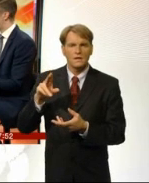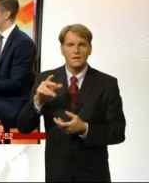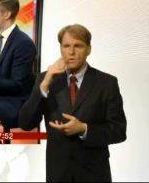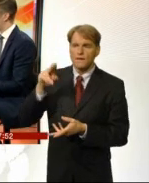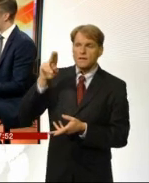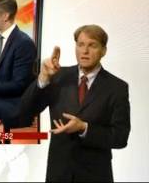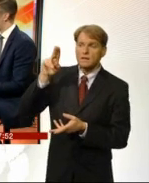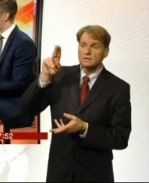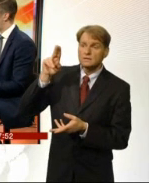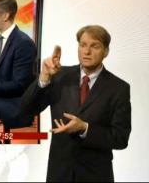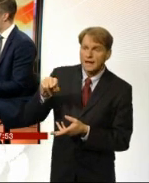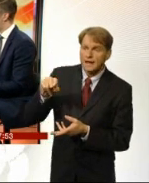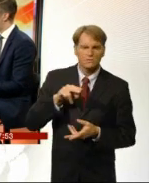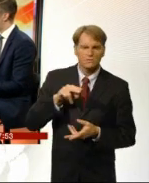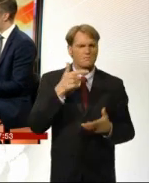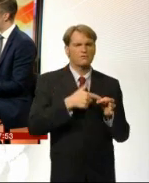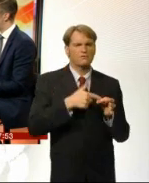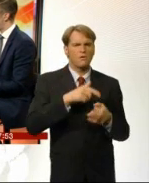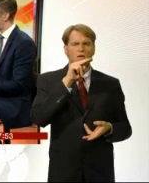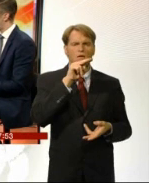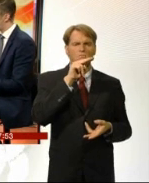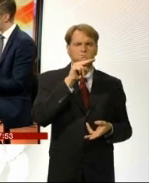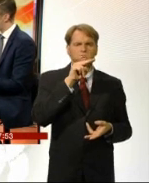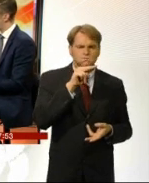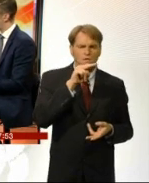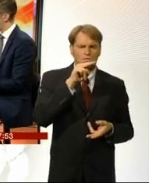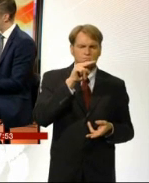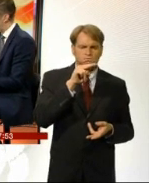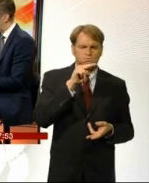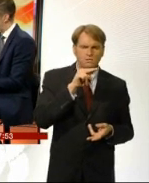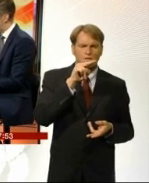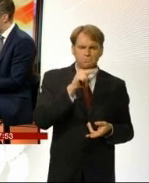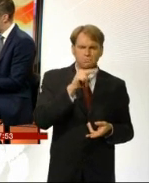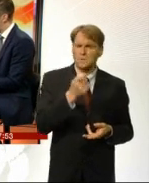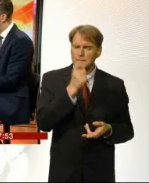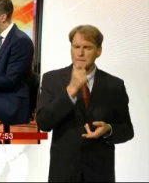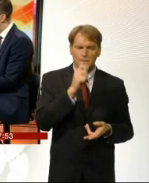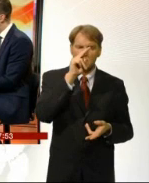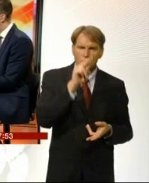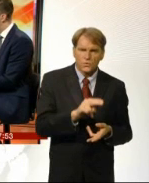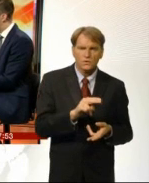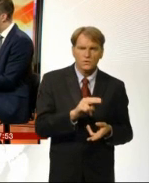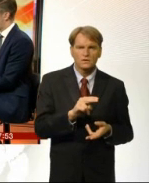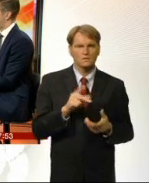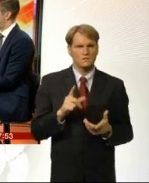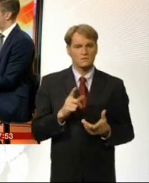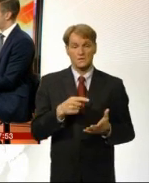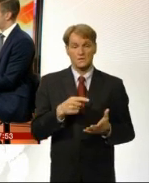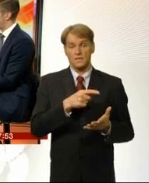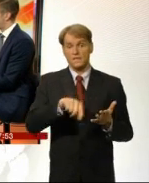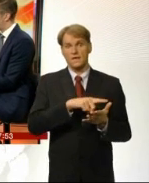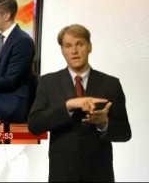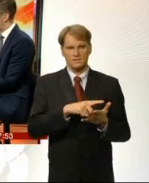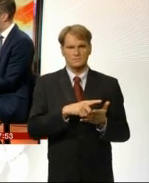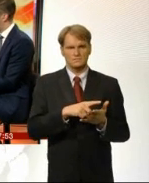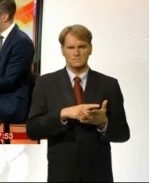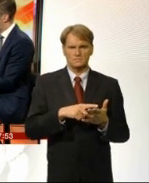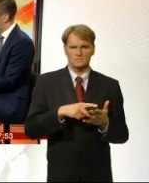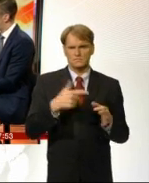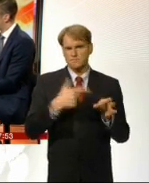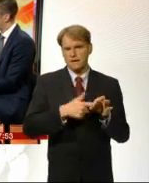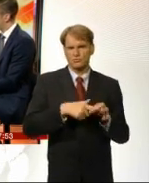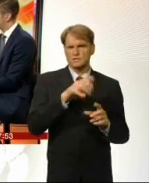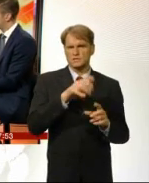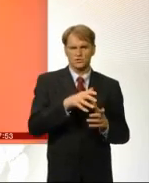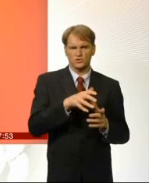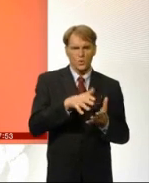slowly whenever the wholesale price comes down. And there is an element that think that the retailers are cashing in on that and they make a bit of money while